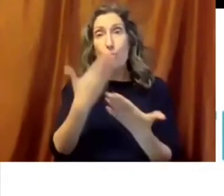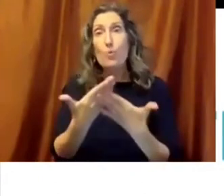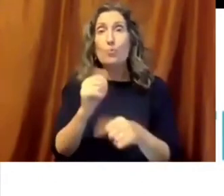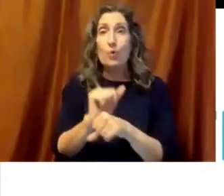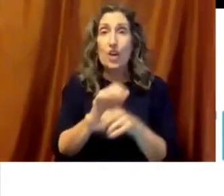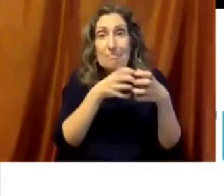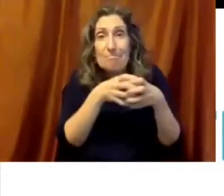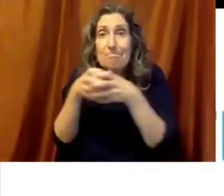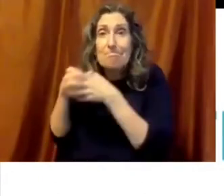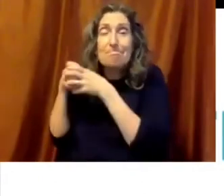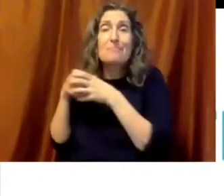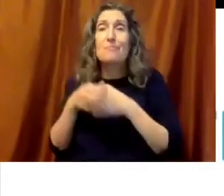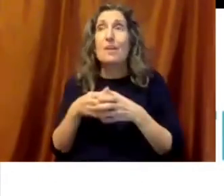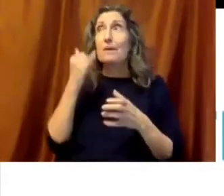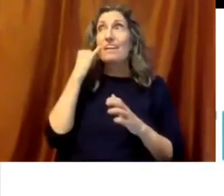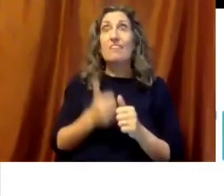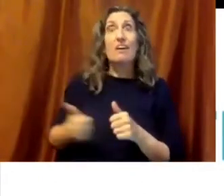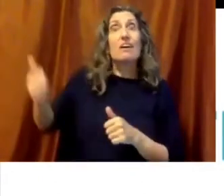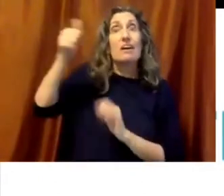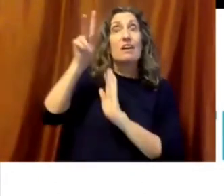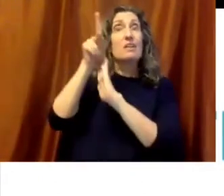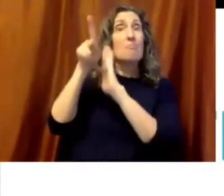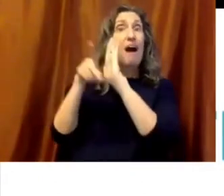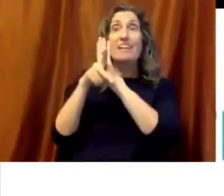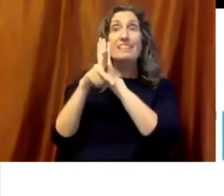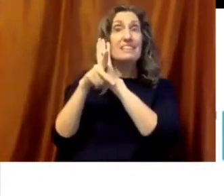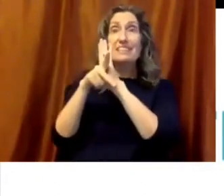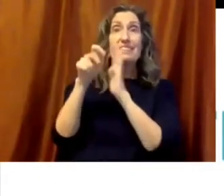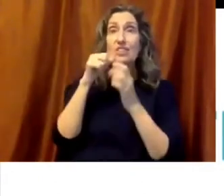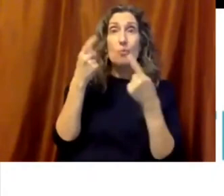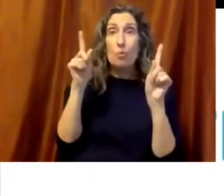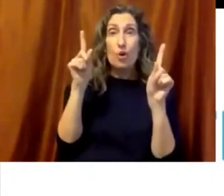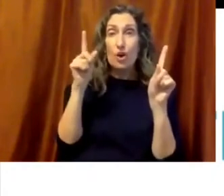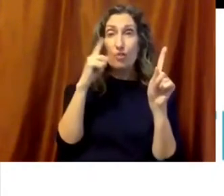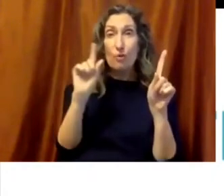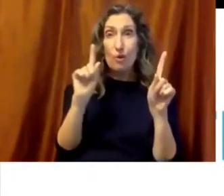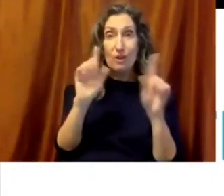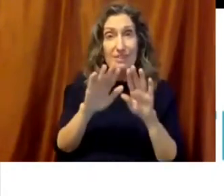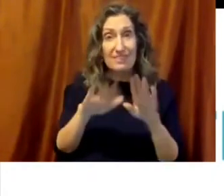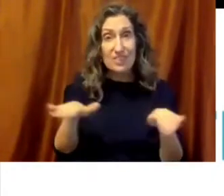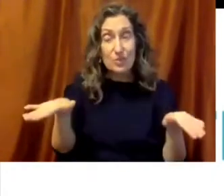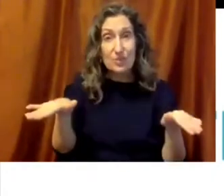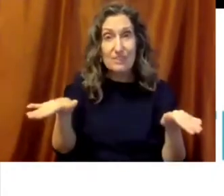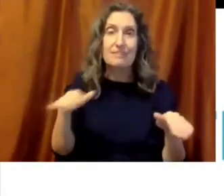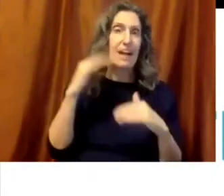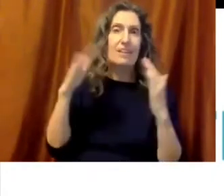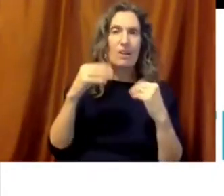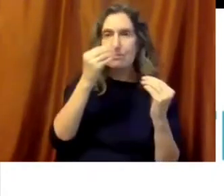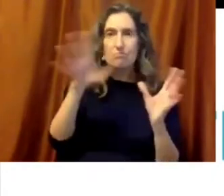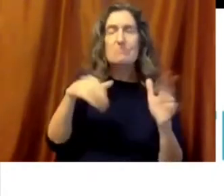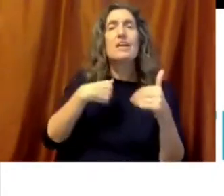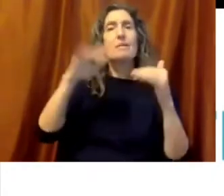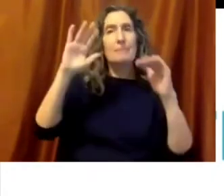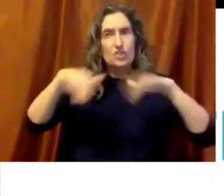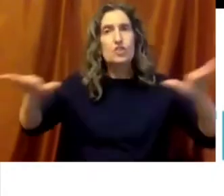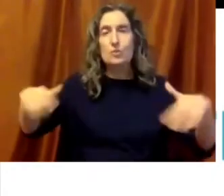policies do not work for our children, not the adults, then we will always take steps back, we